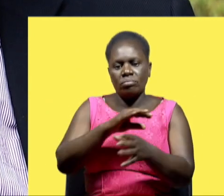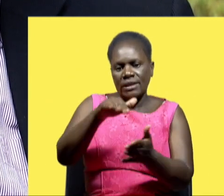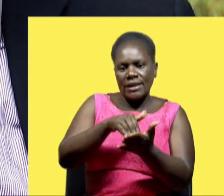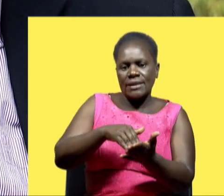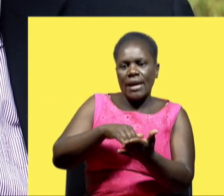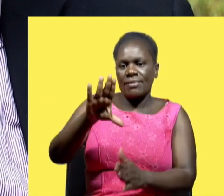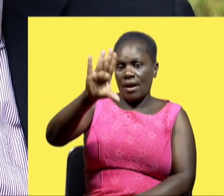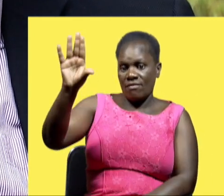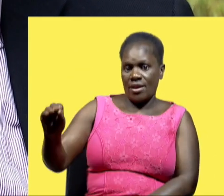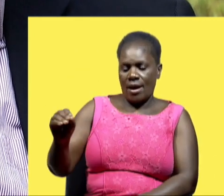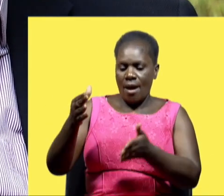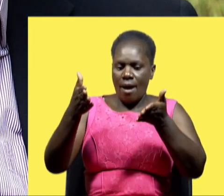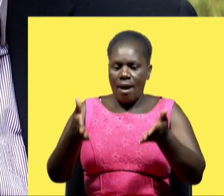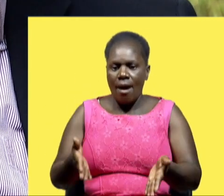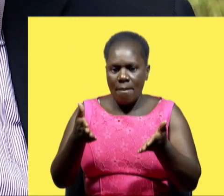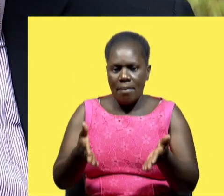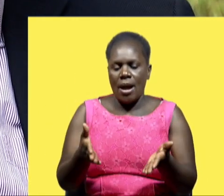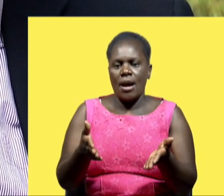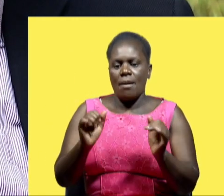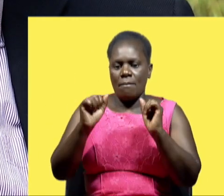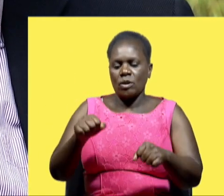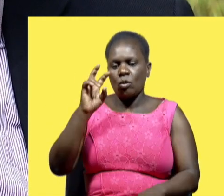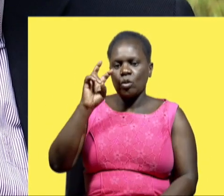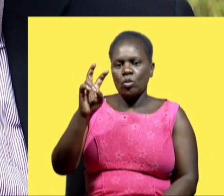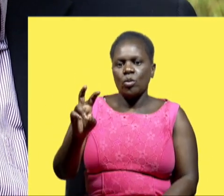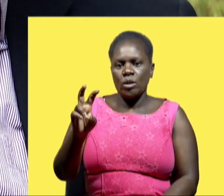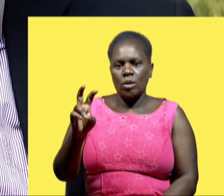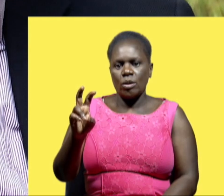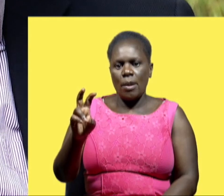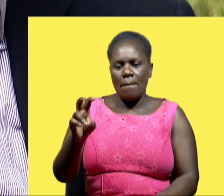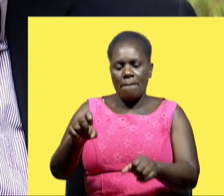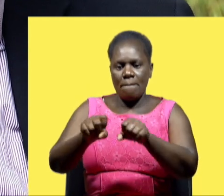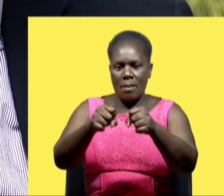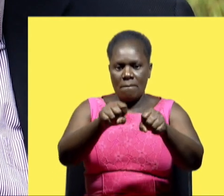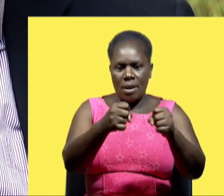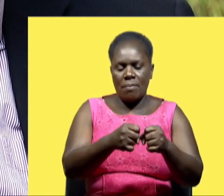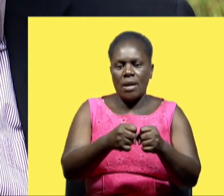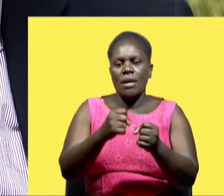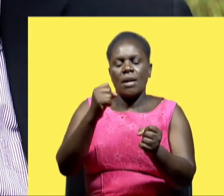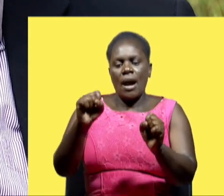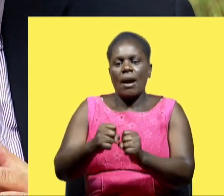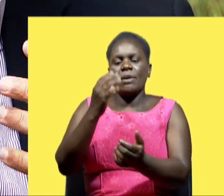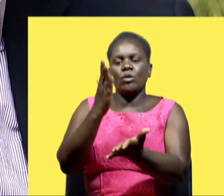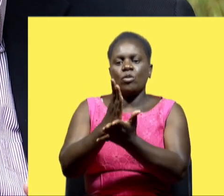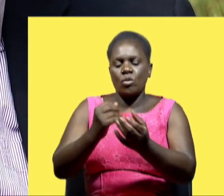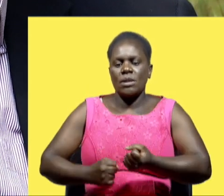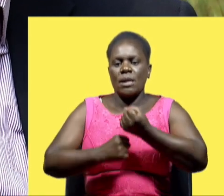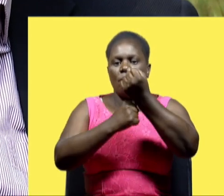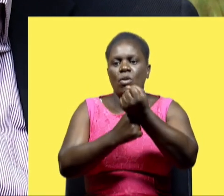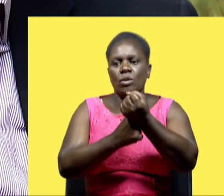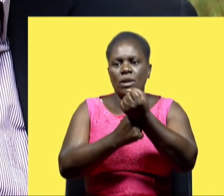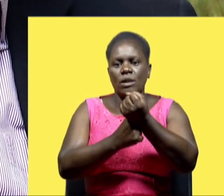the continent it is here where we can see that digital disruption come to reality we've